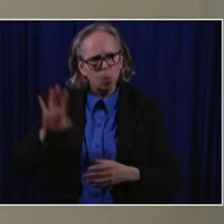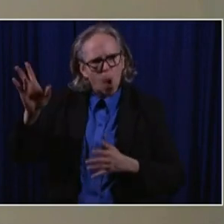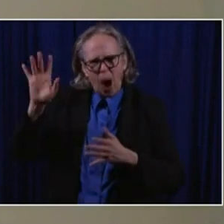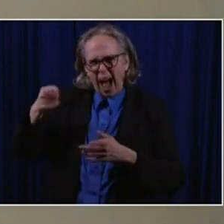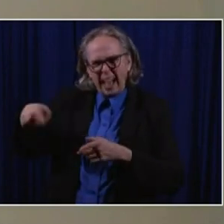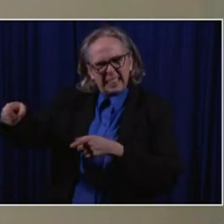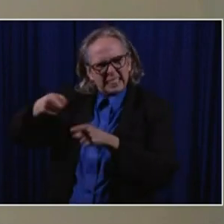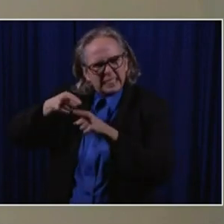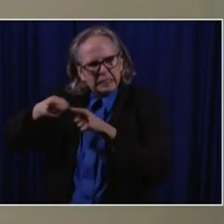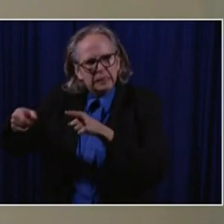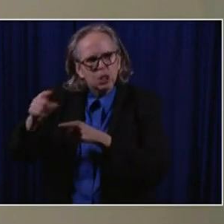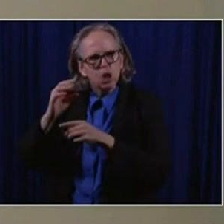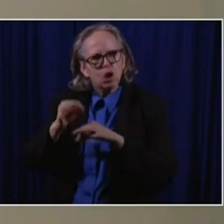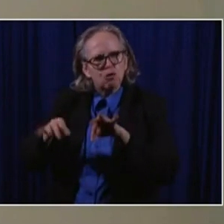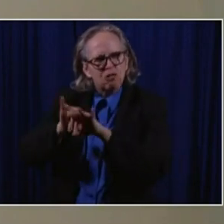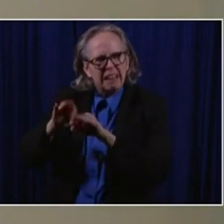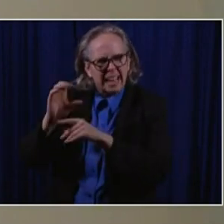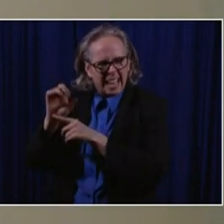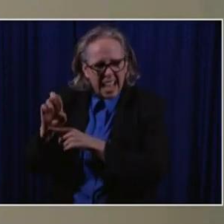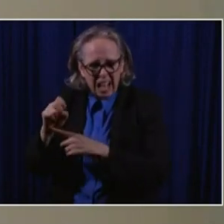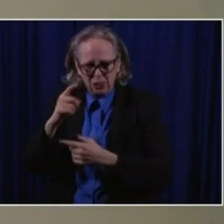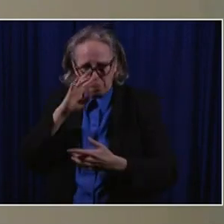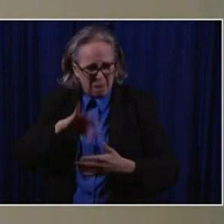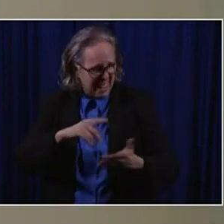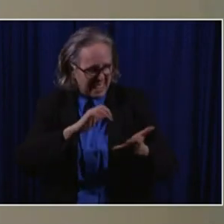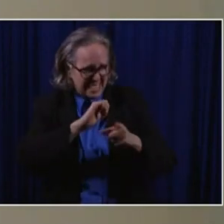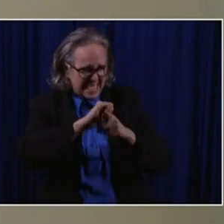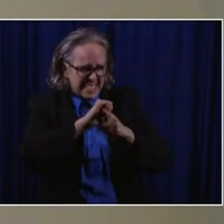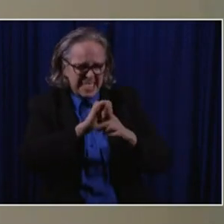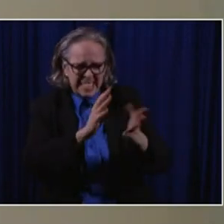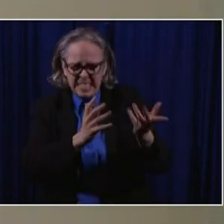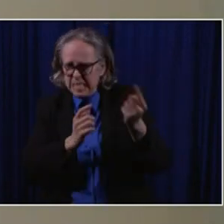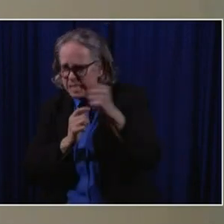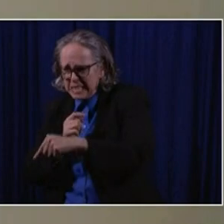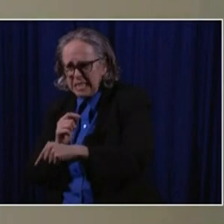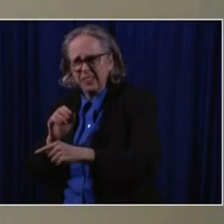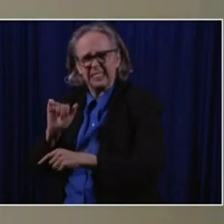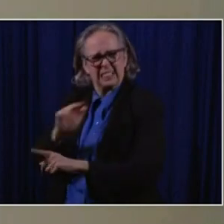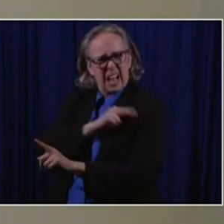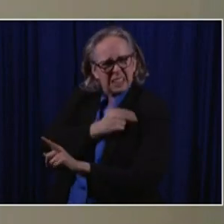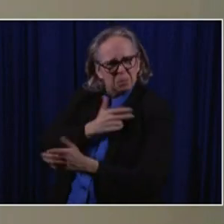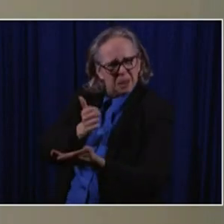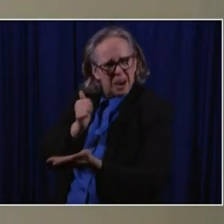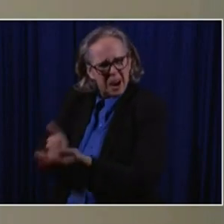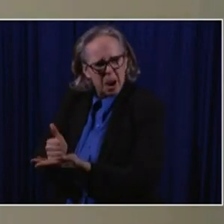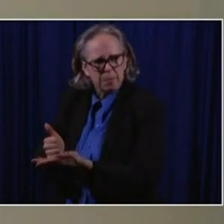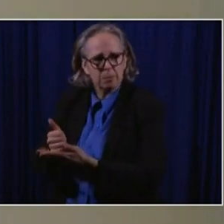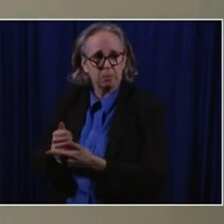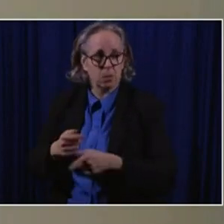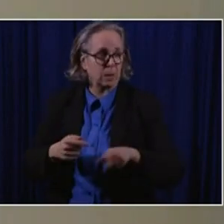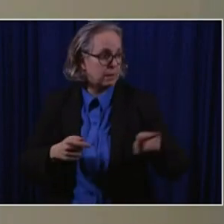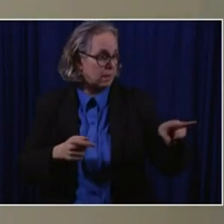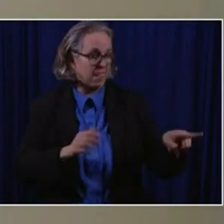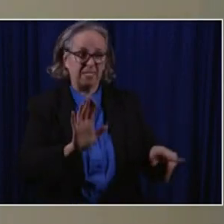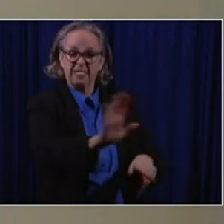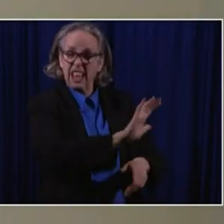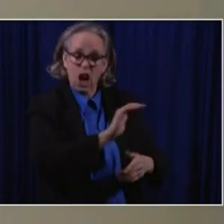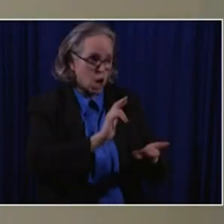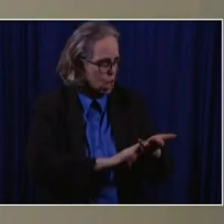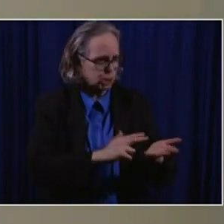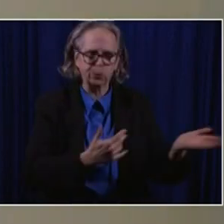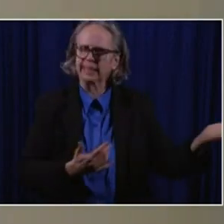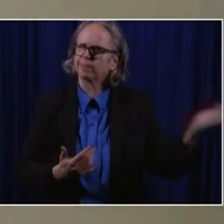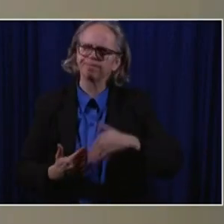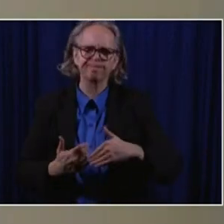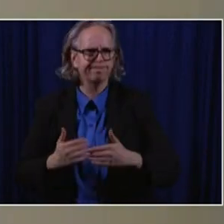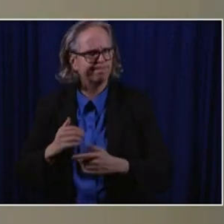out, maybe at the bedside. Um, some ambulatory nurses to help us out, uh, in the acute care setting. So these are